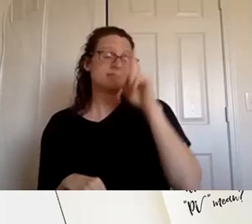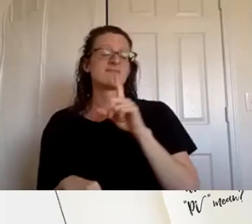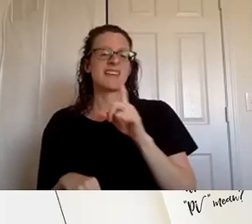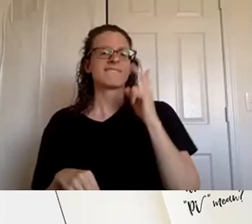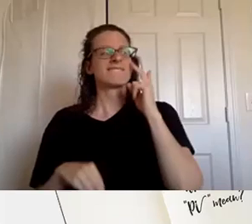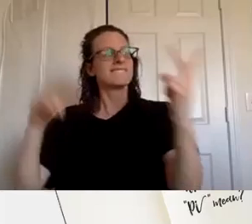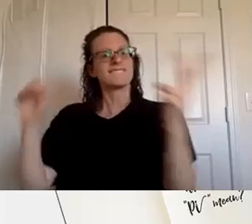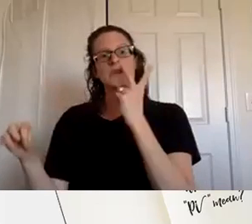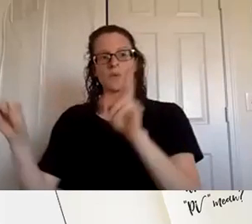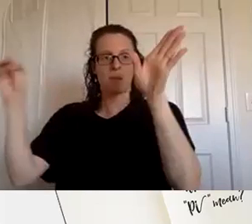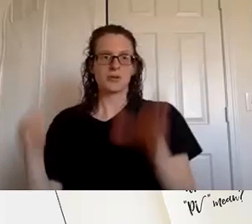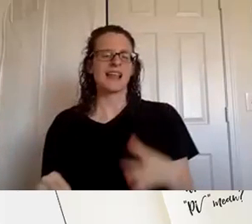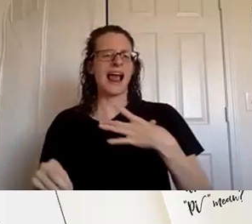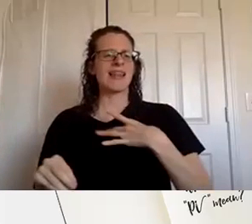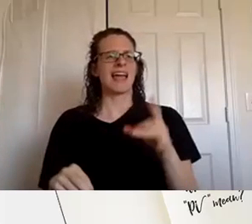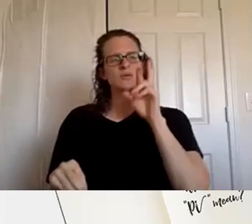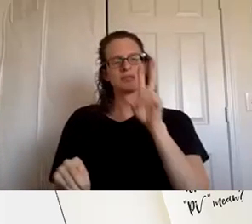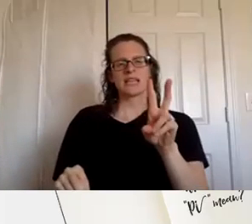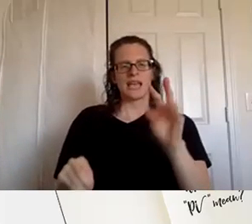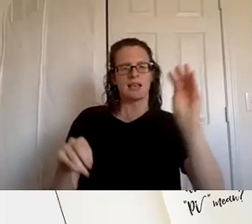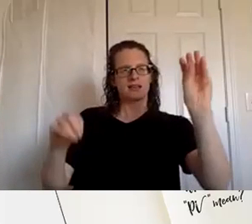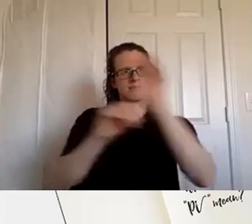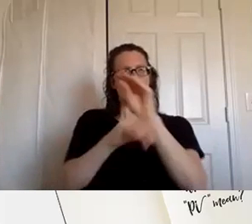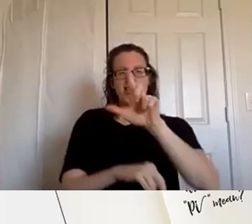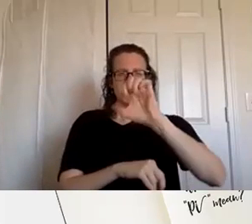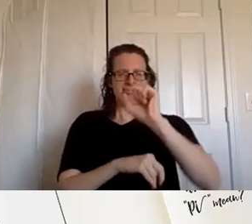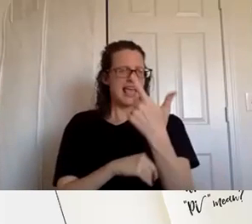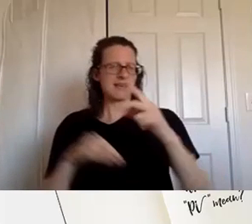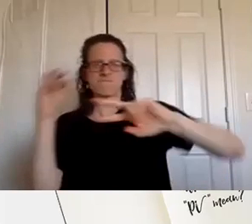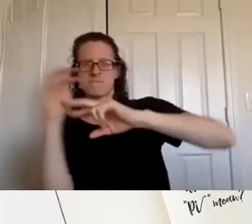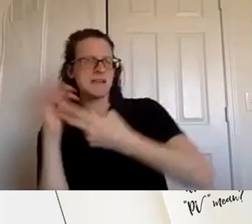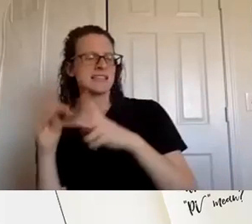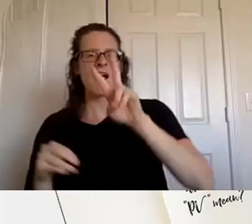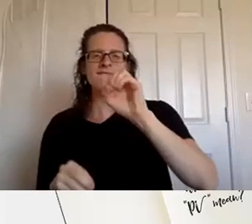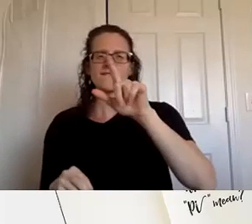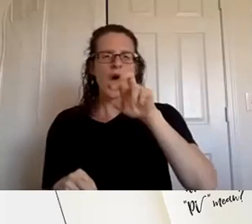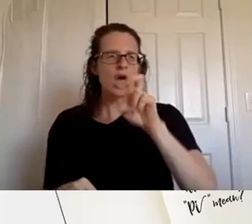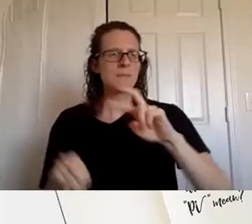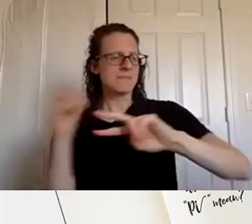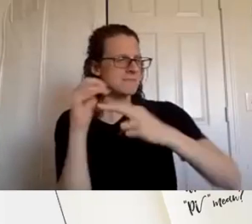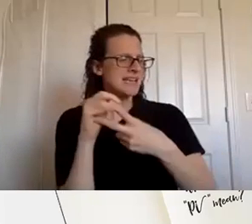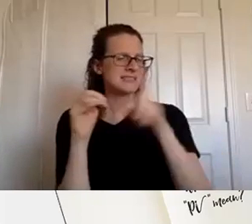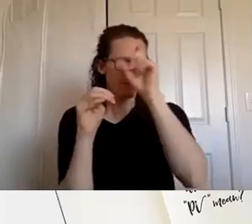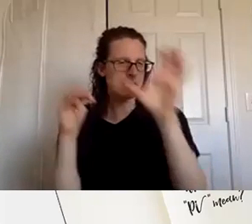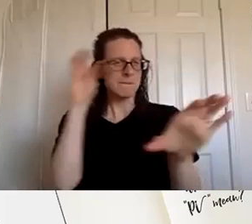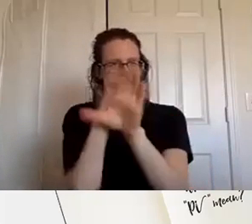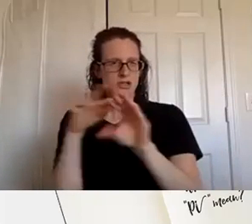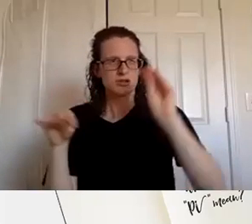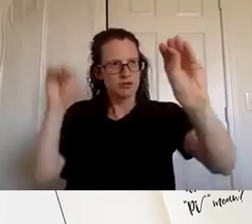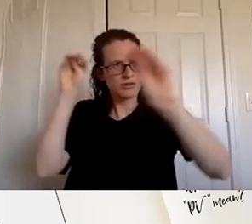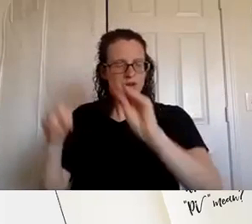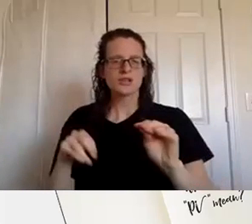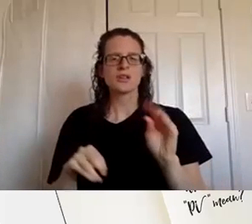it play out i like to see what a leg looks like in volume so um these definitions um